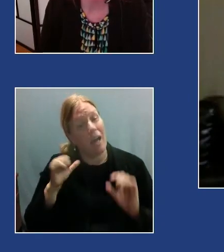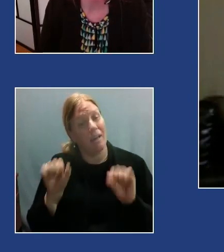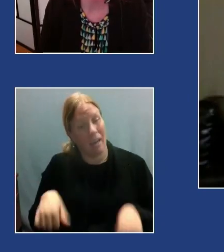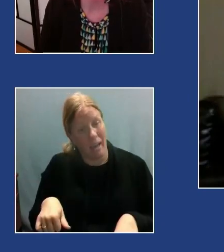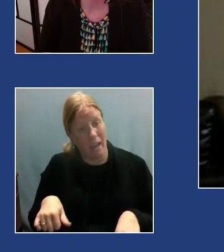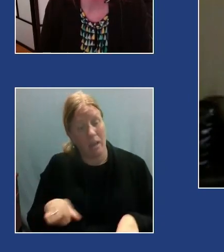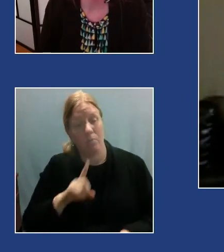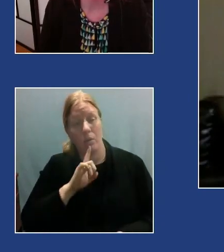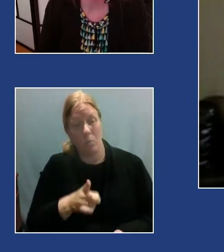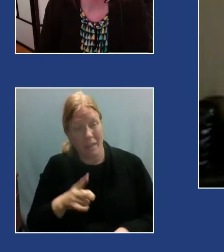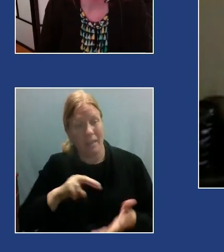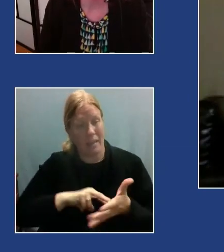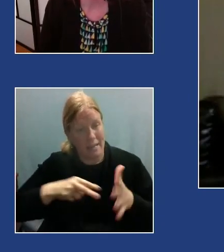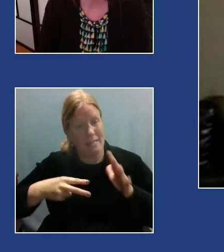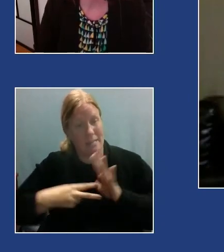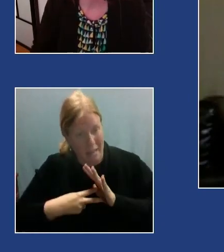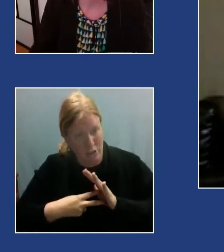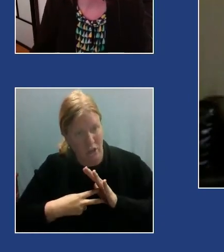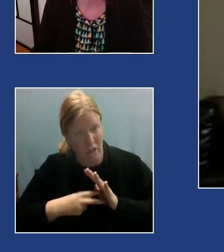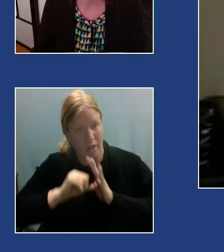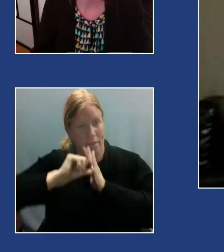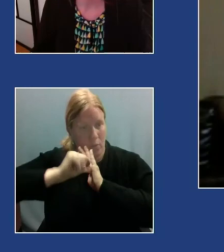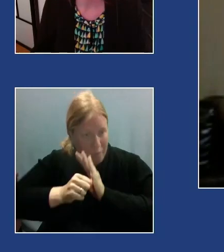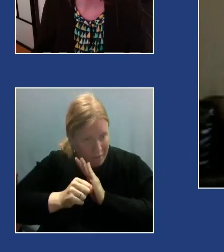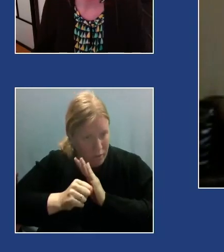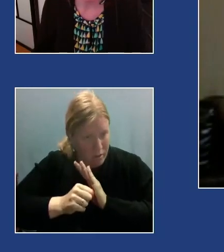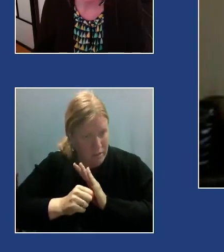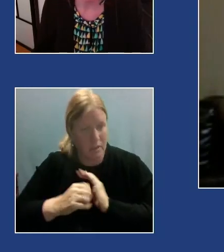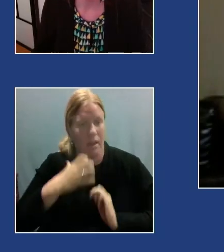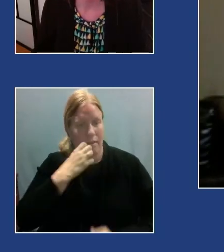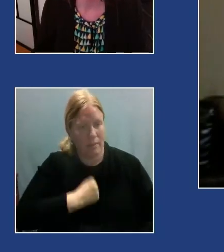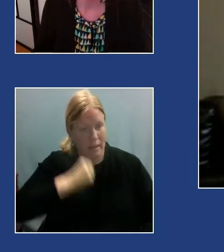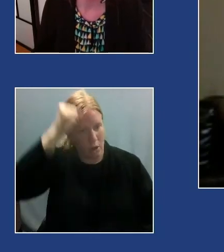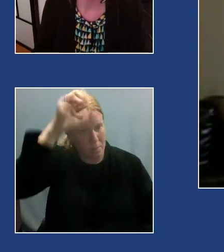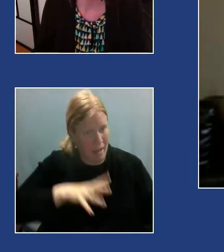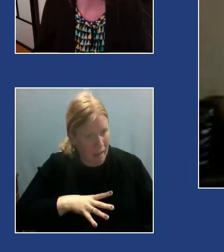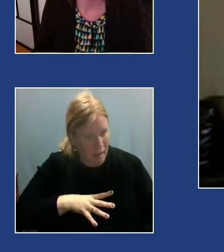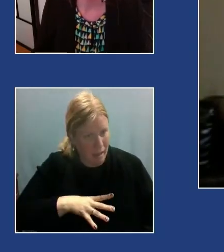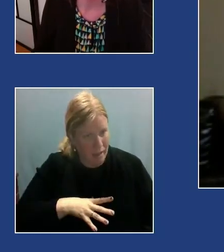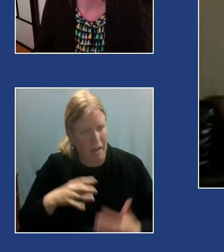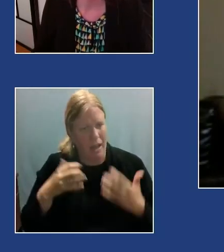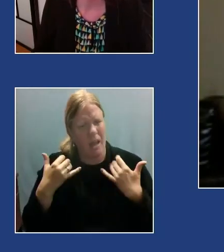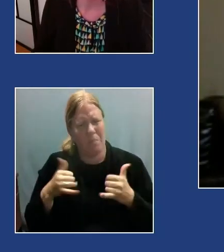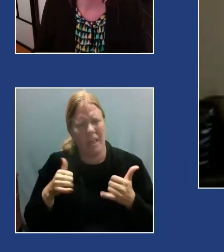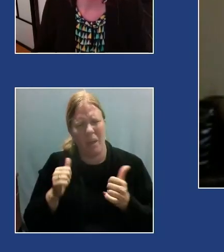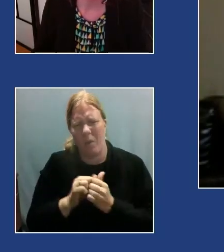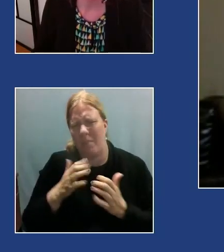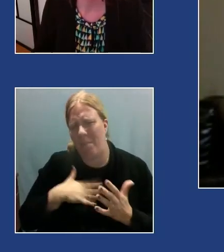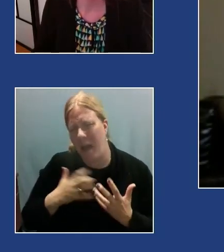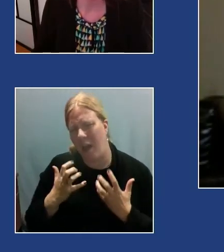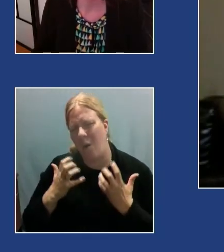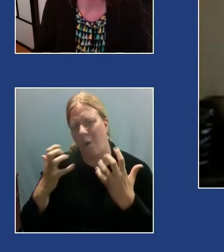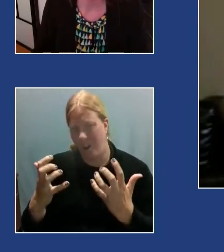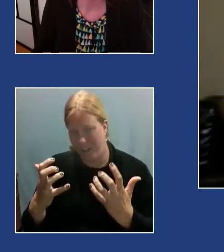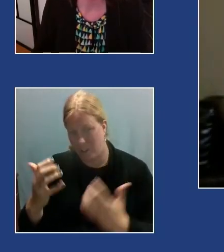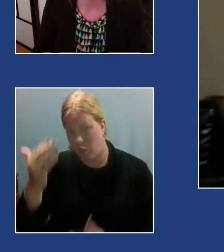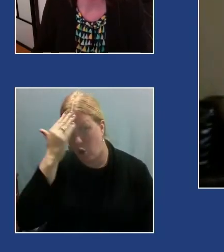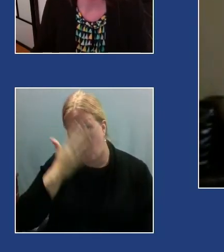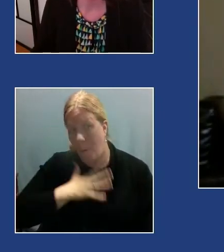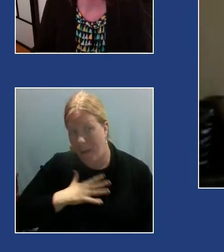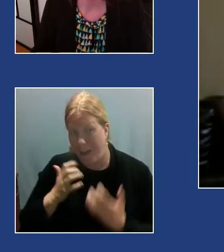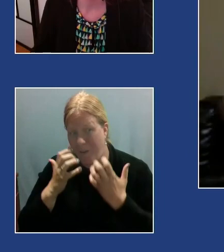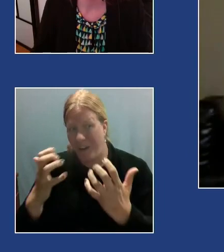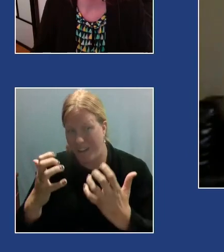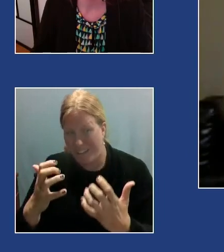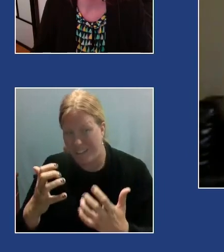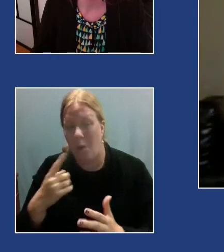intentional, and it's that reinforced part of dear man, and play to my audience, I got to know my audience. What my mom does